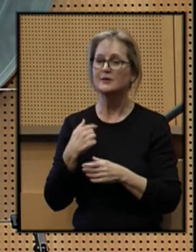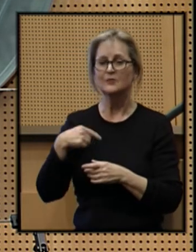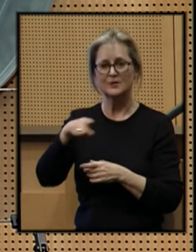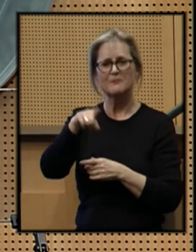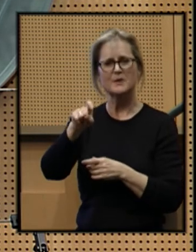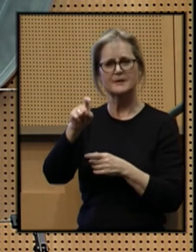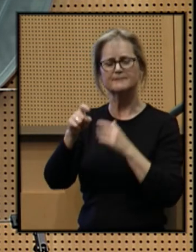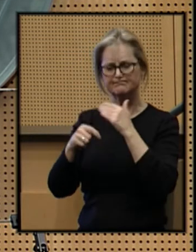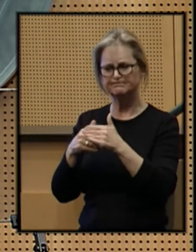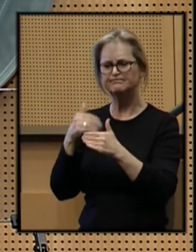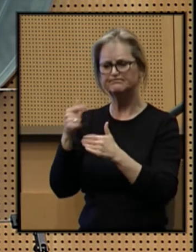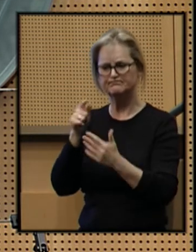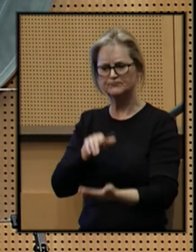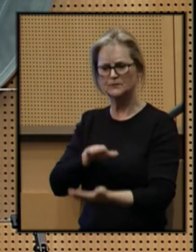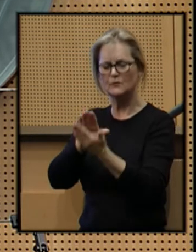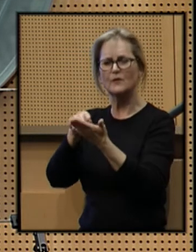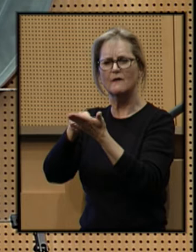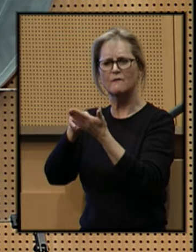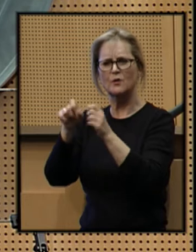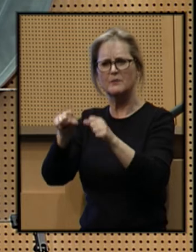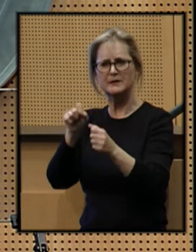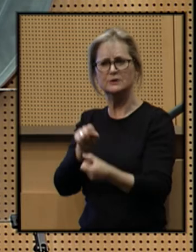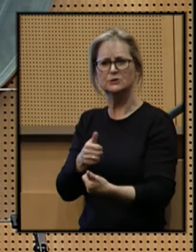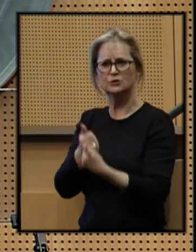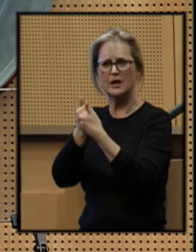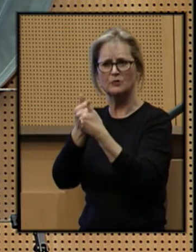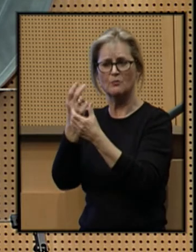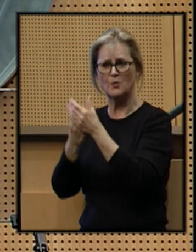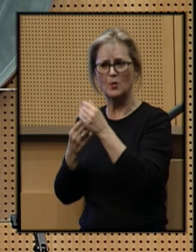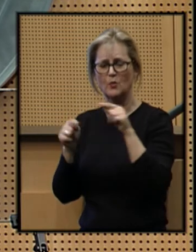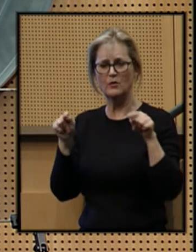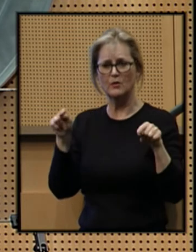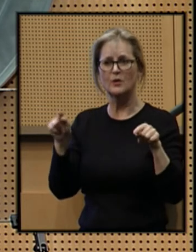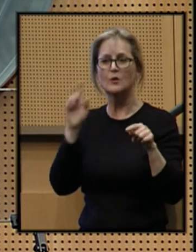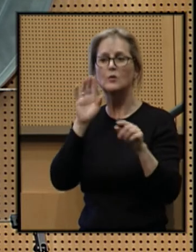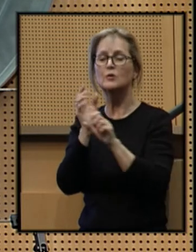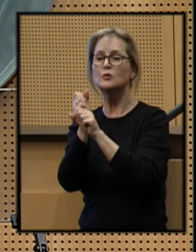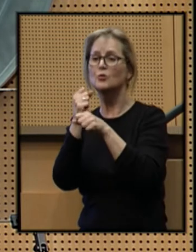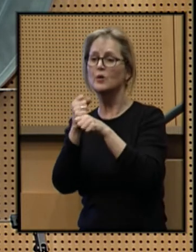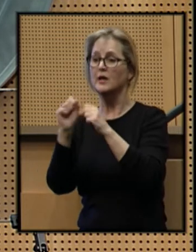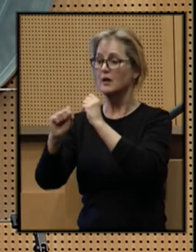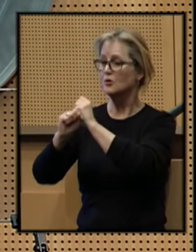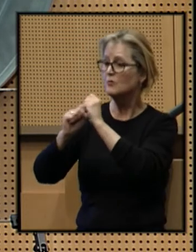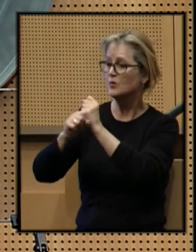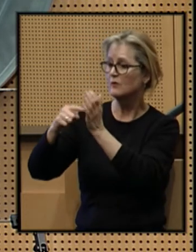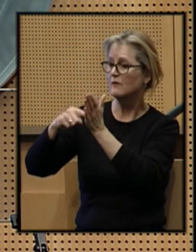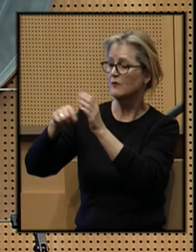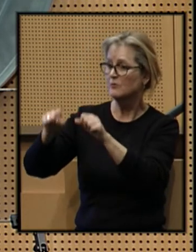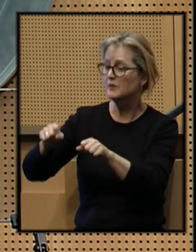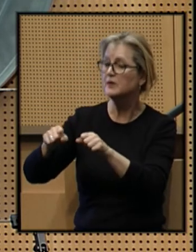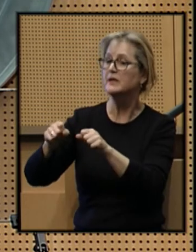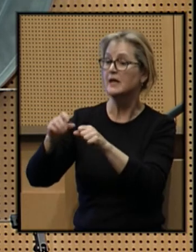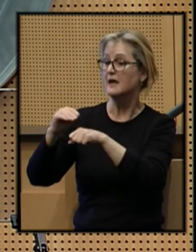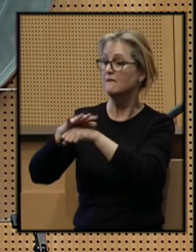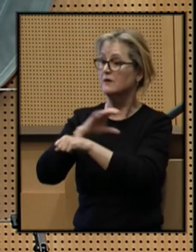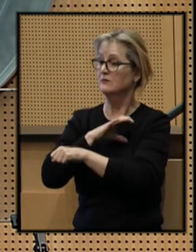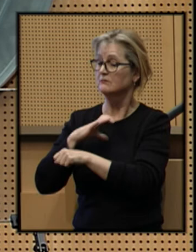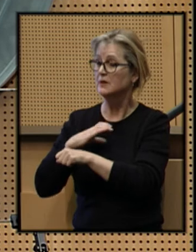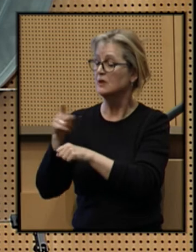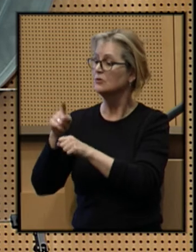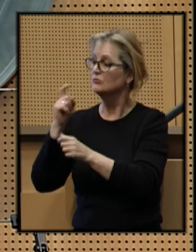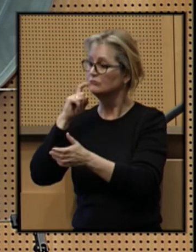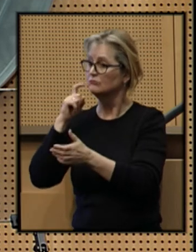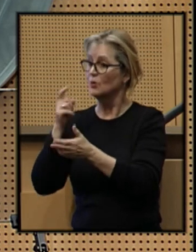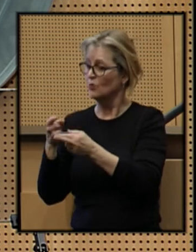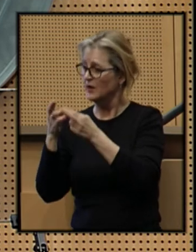must take steps to address the affordability challenge of both. We will create a commercial affordability advisory committee to